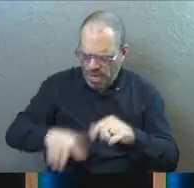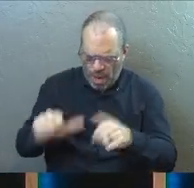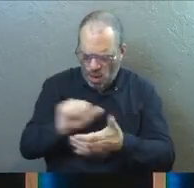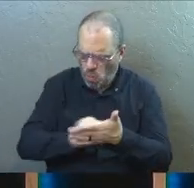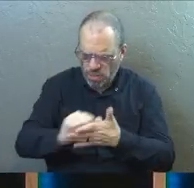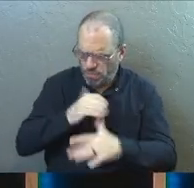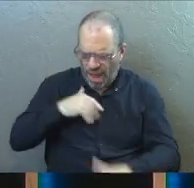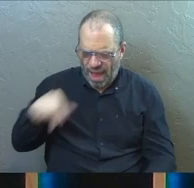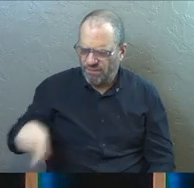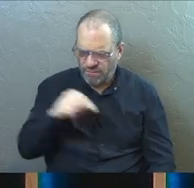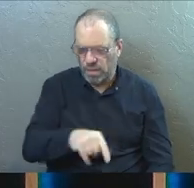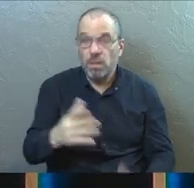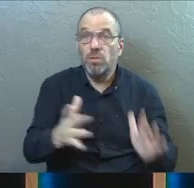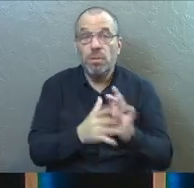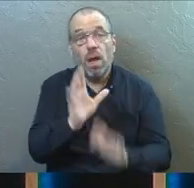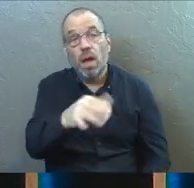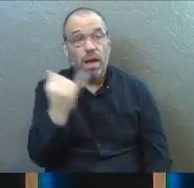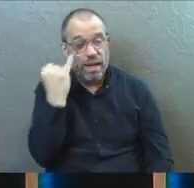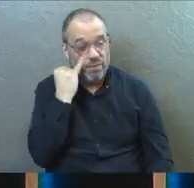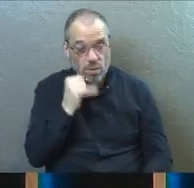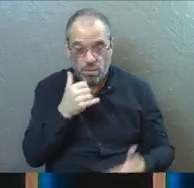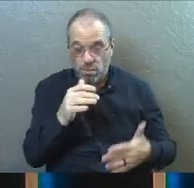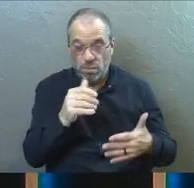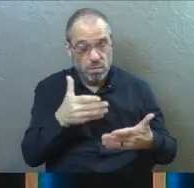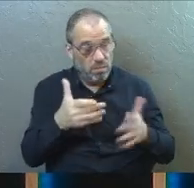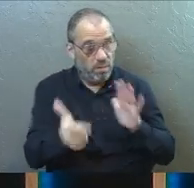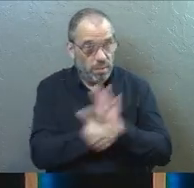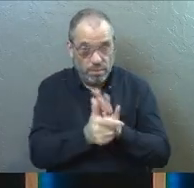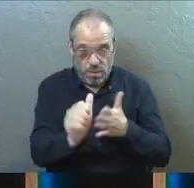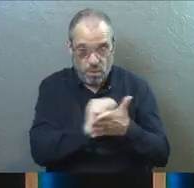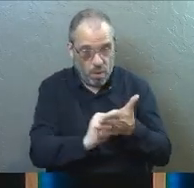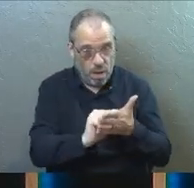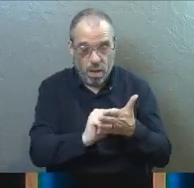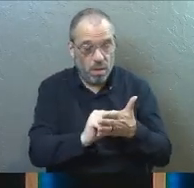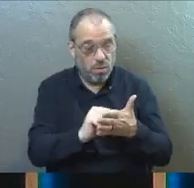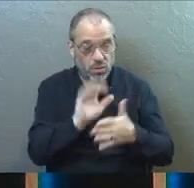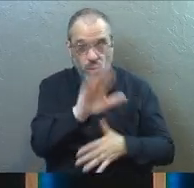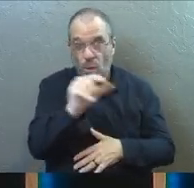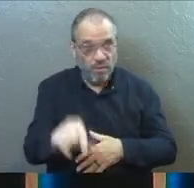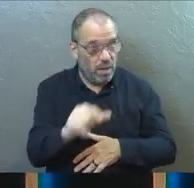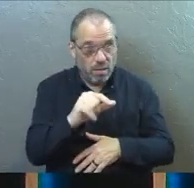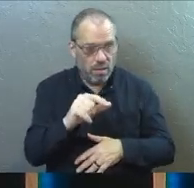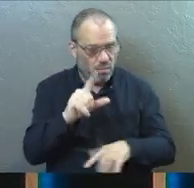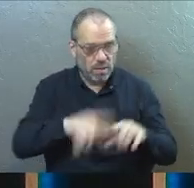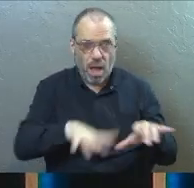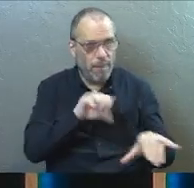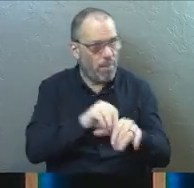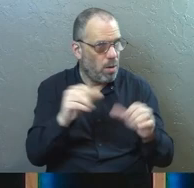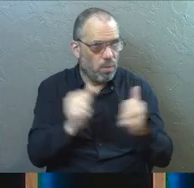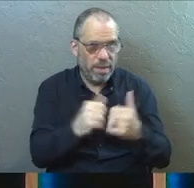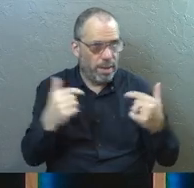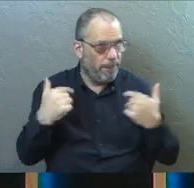can't wash my feet. And Jesus said, if you don't let me wash your feet, you can have no part in me.